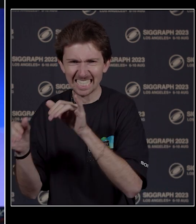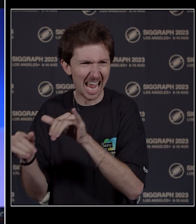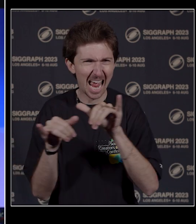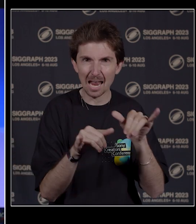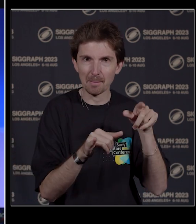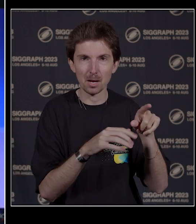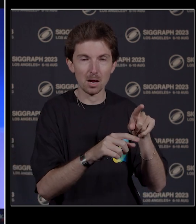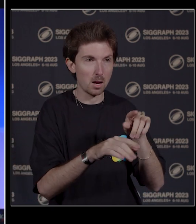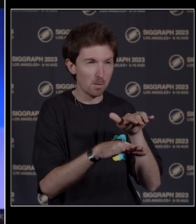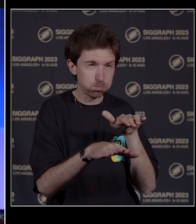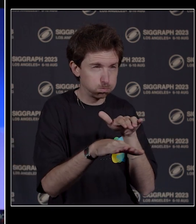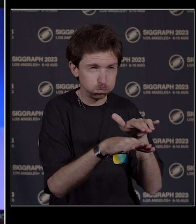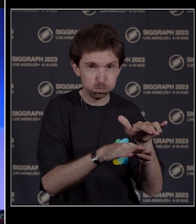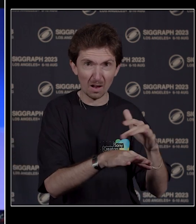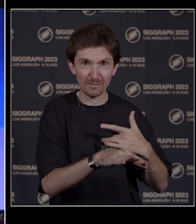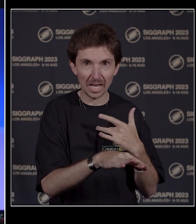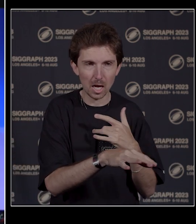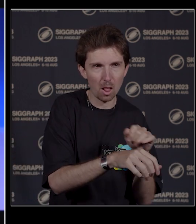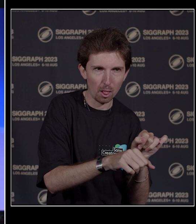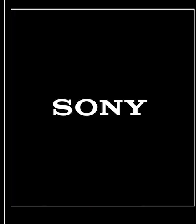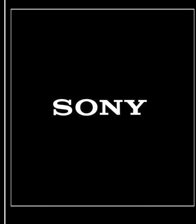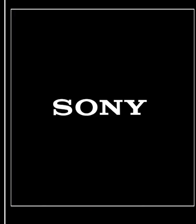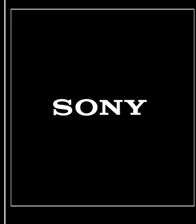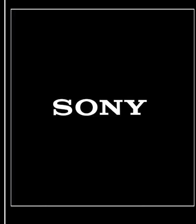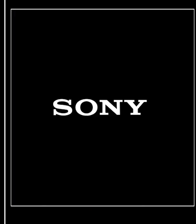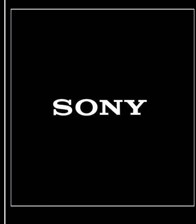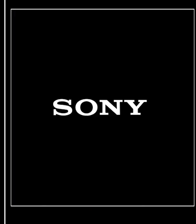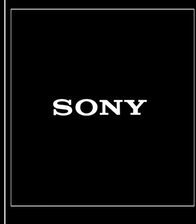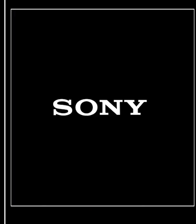possible simulation to driving on a real racetrack.